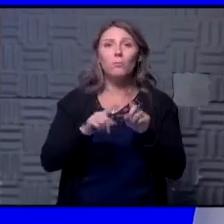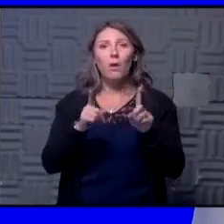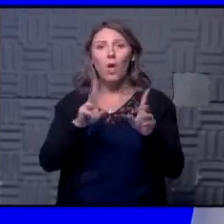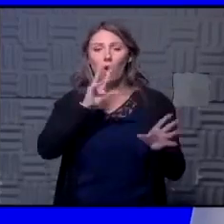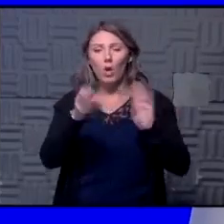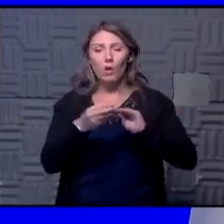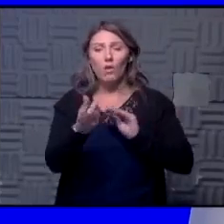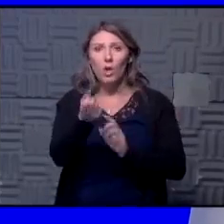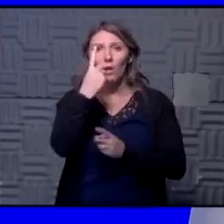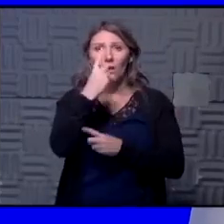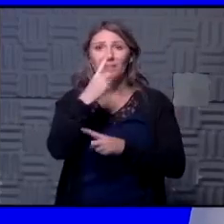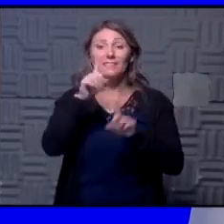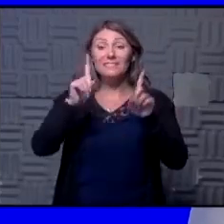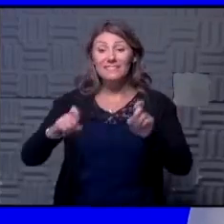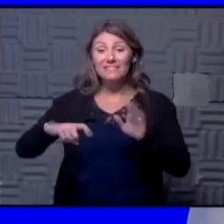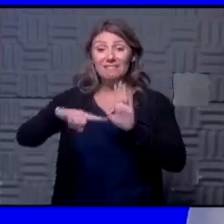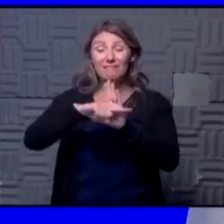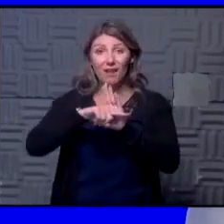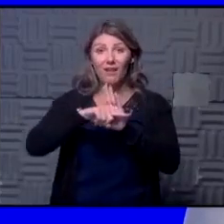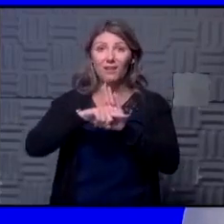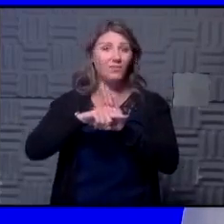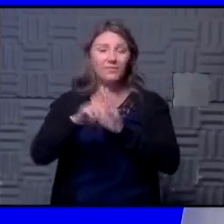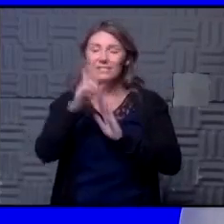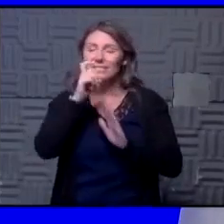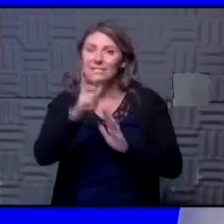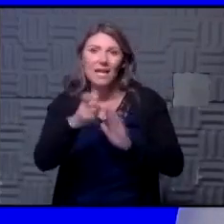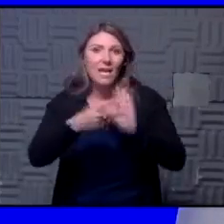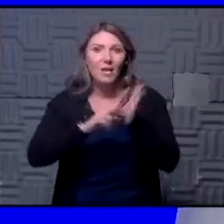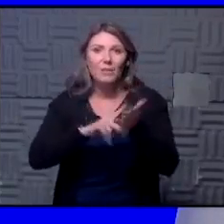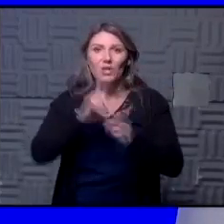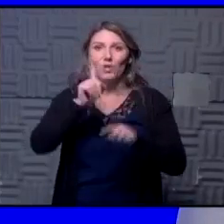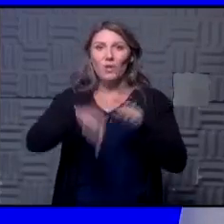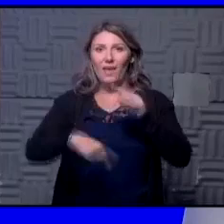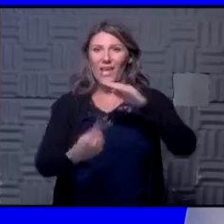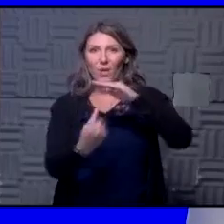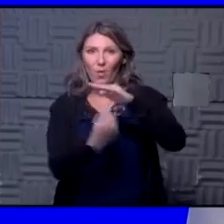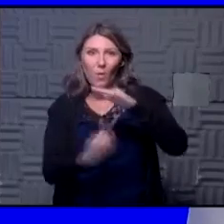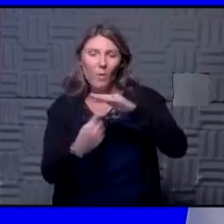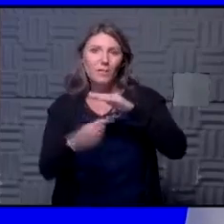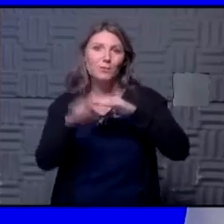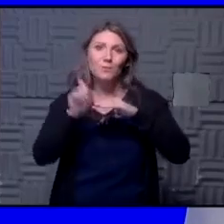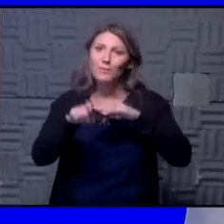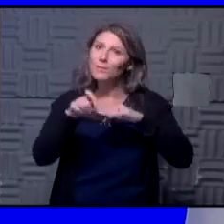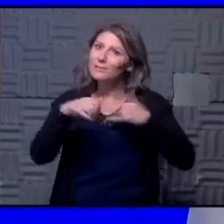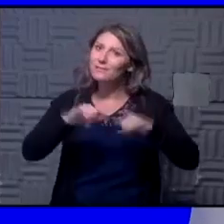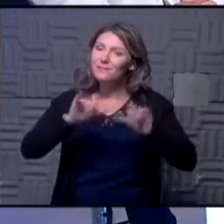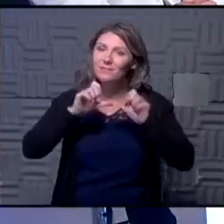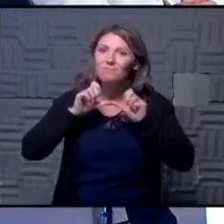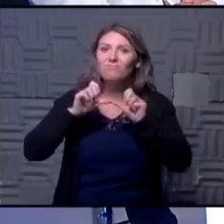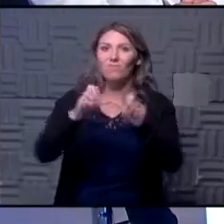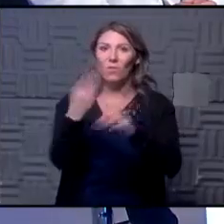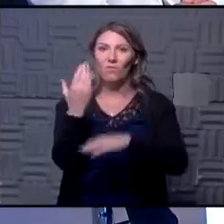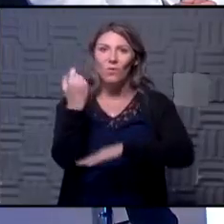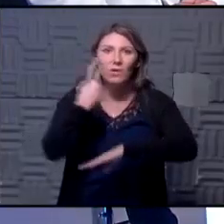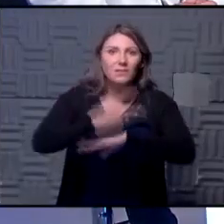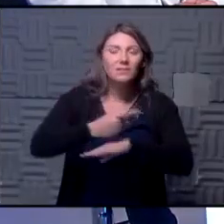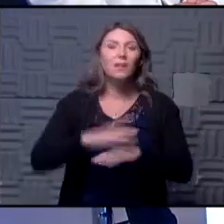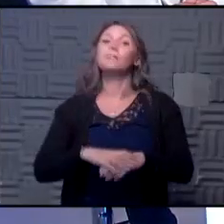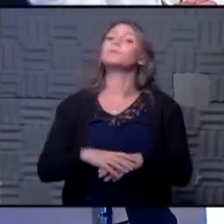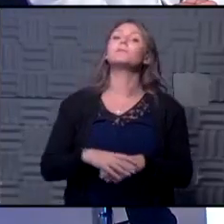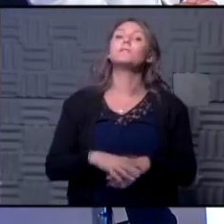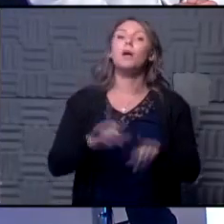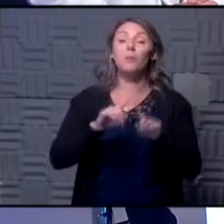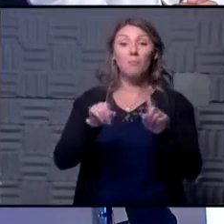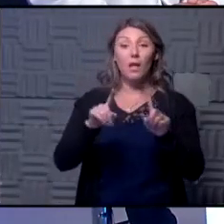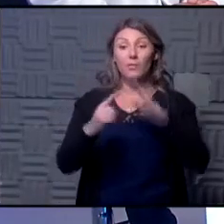understand that testing negative does not get you out of quarantine you still have to write out your 14 days of quarantine so but the the quarantine would essentially